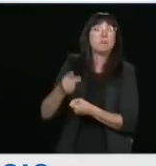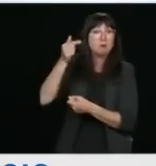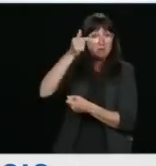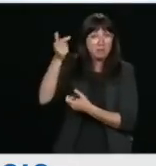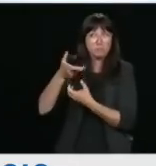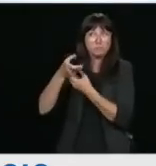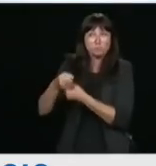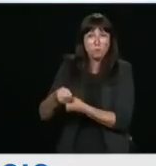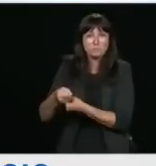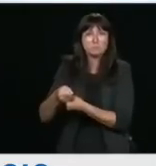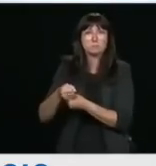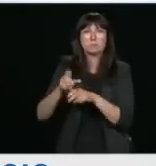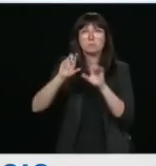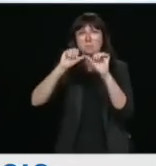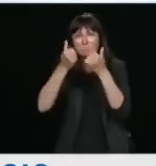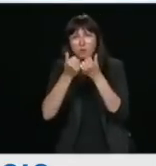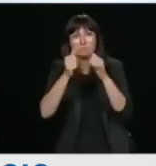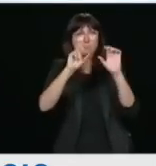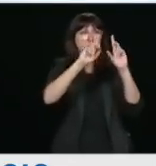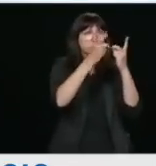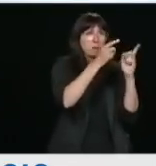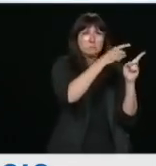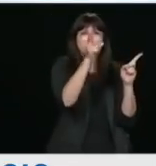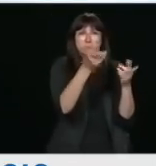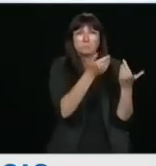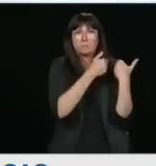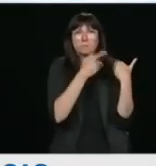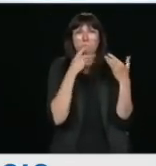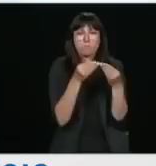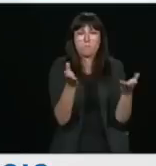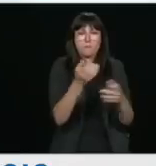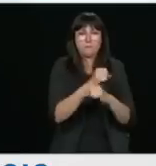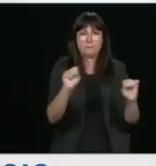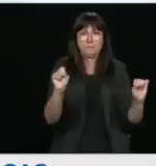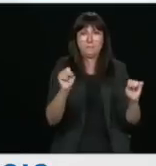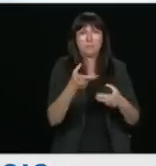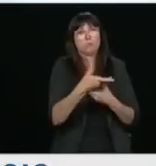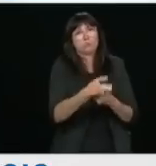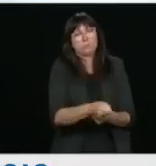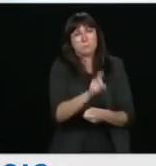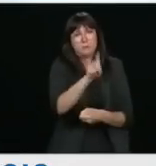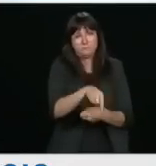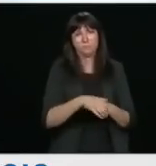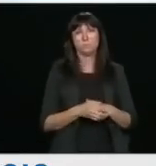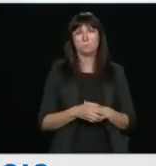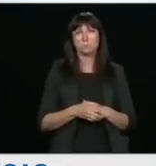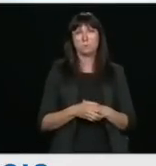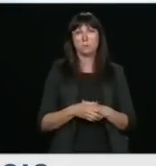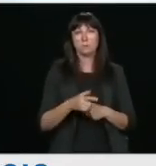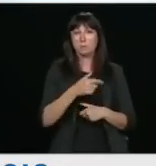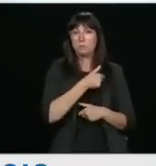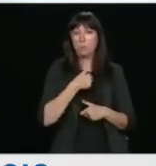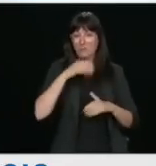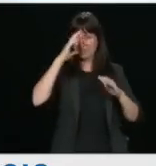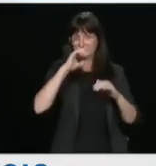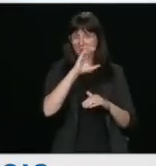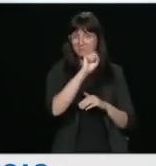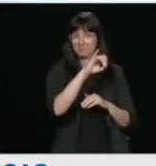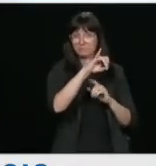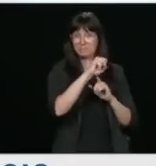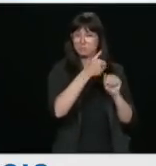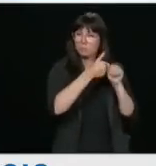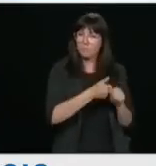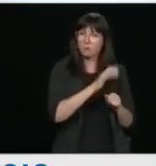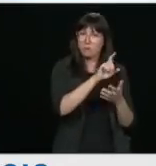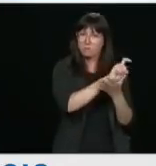for keeping us safe. We expect CSIS to deliver on their mandate at all times in accordance with the rule of law and